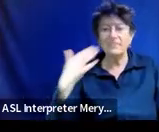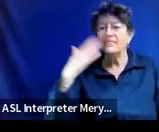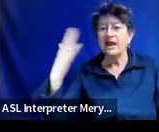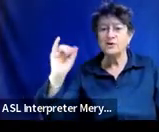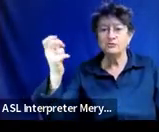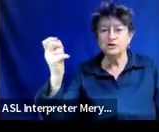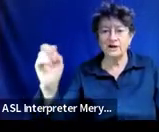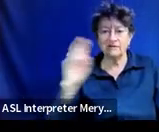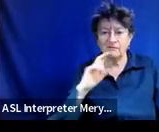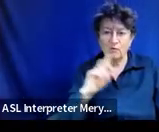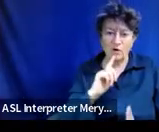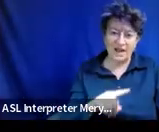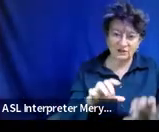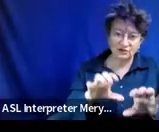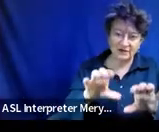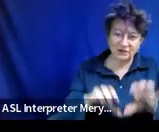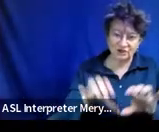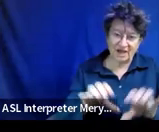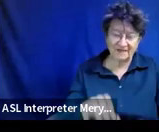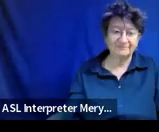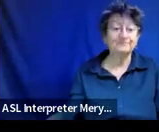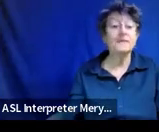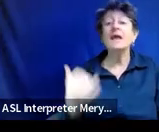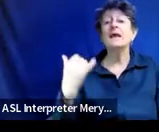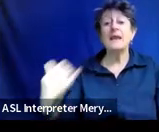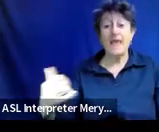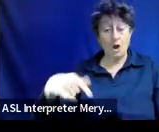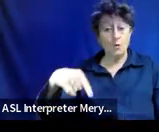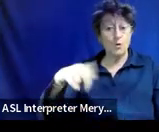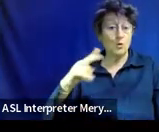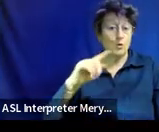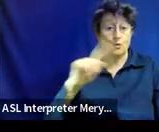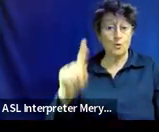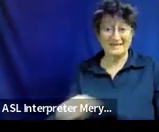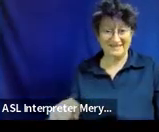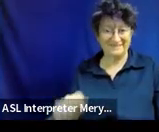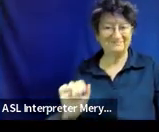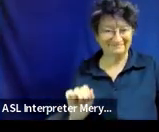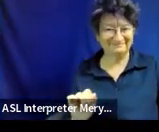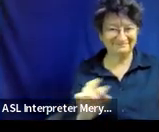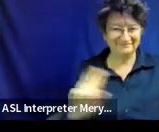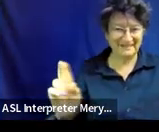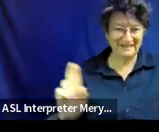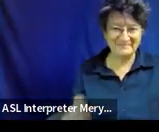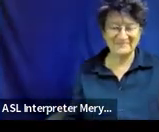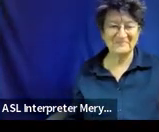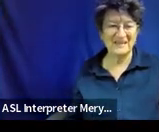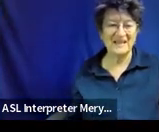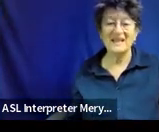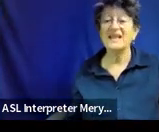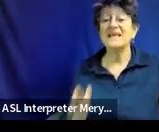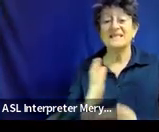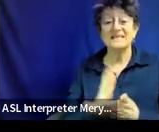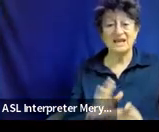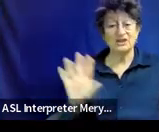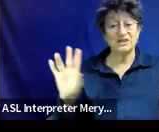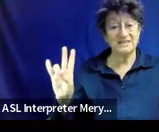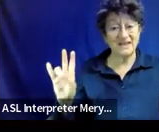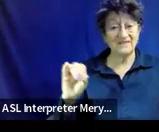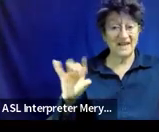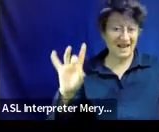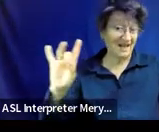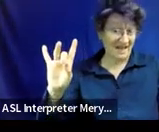All right, so we'll jump into the quiz. Have a little quiz here. We're going to talk about section seven and section eight. So